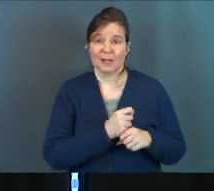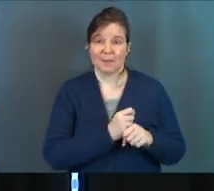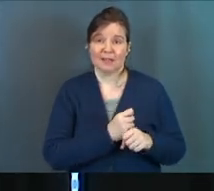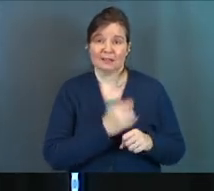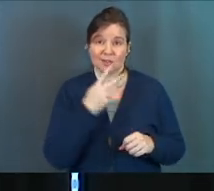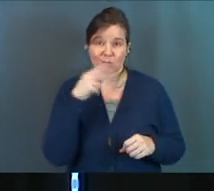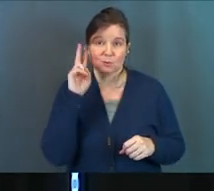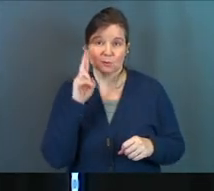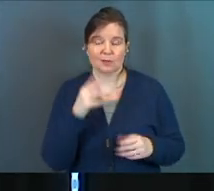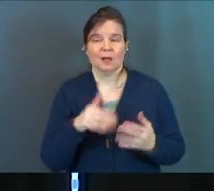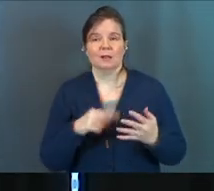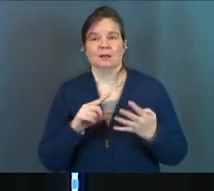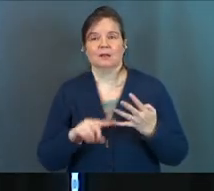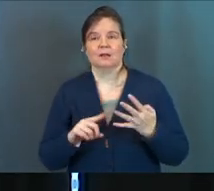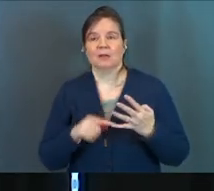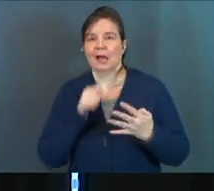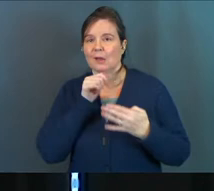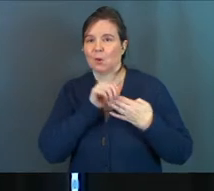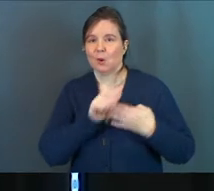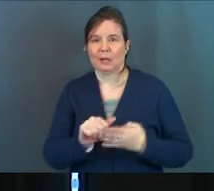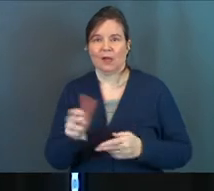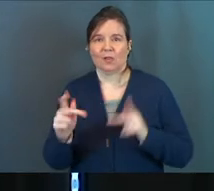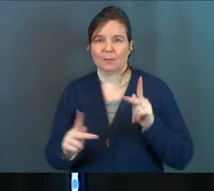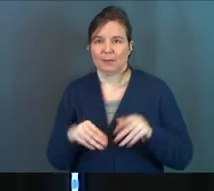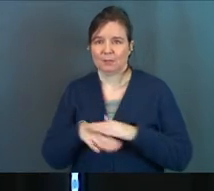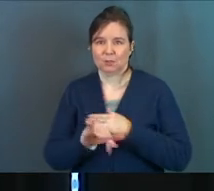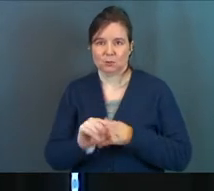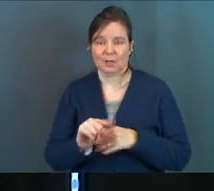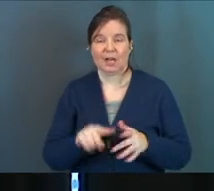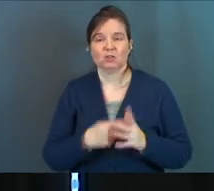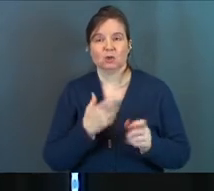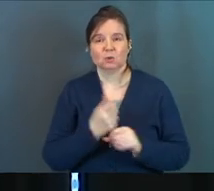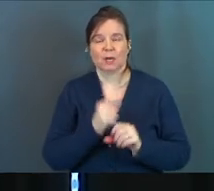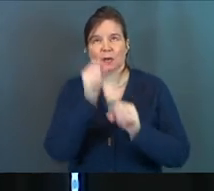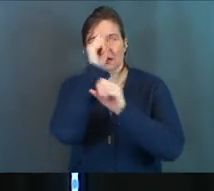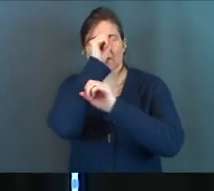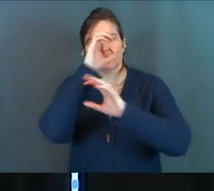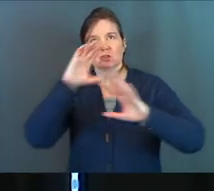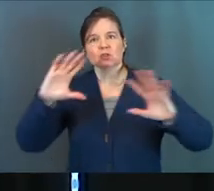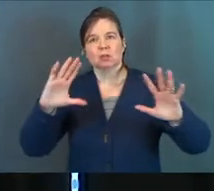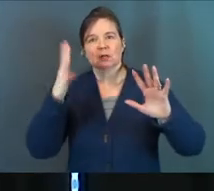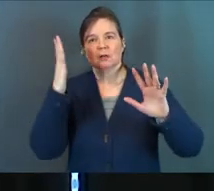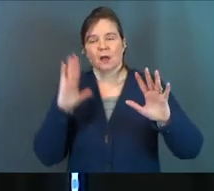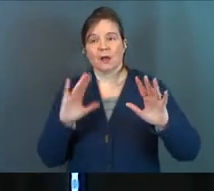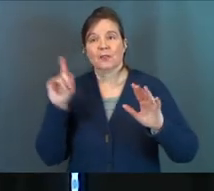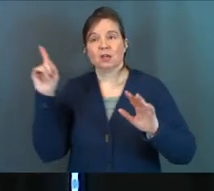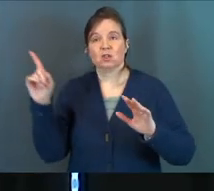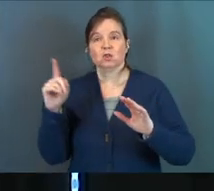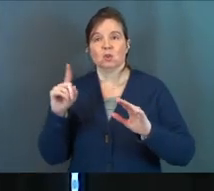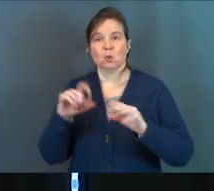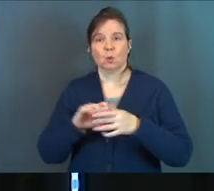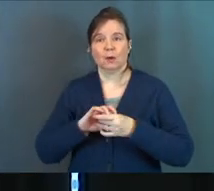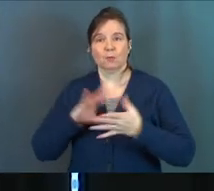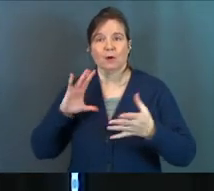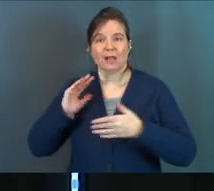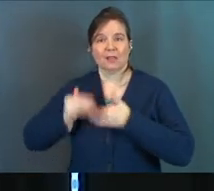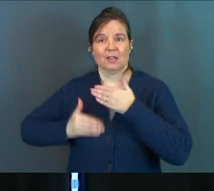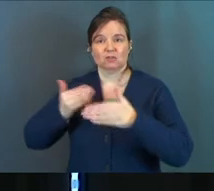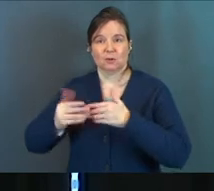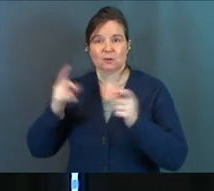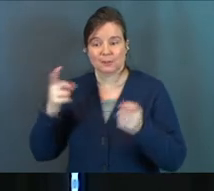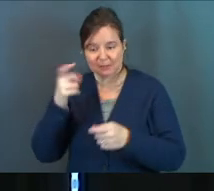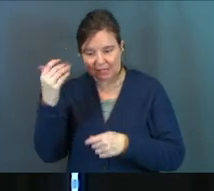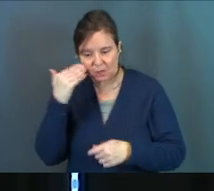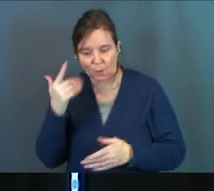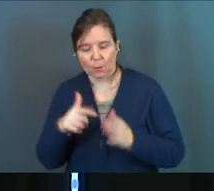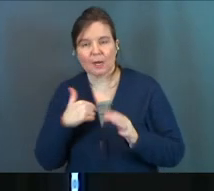make. And then next, I won't lead others into it. I start to get a vision, God, that you would break the generational sin